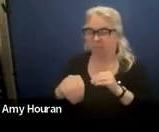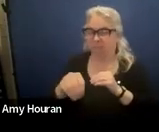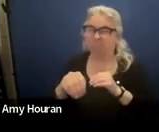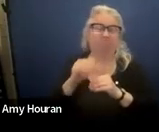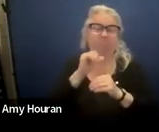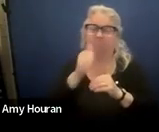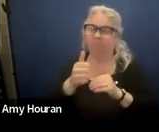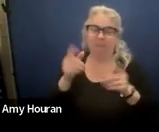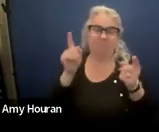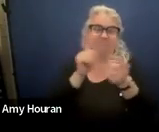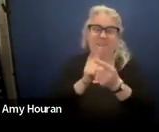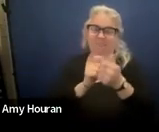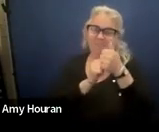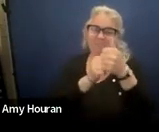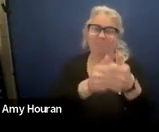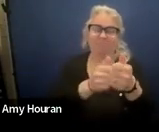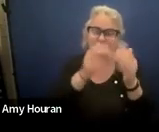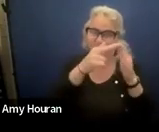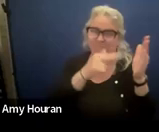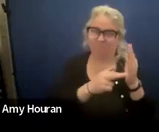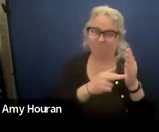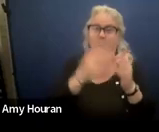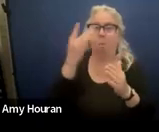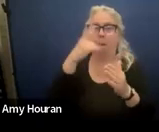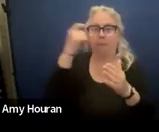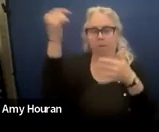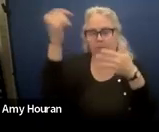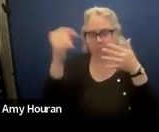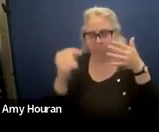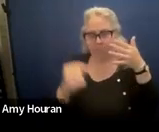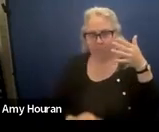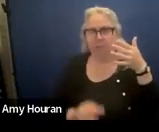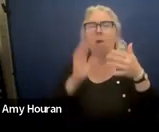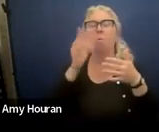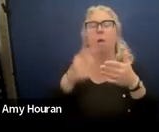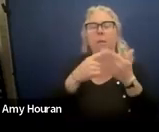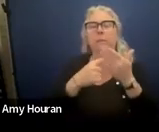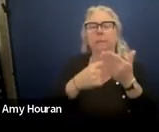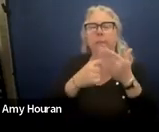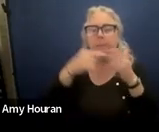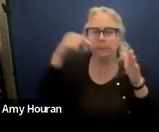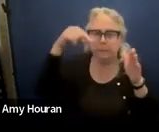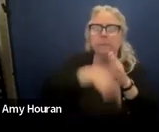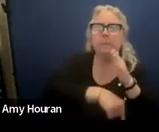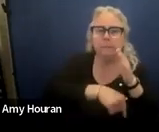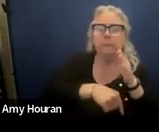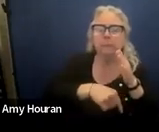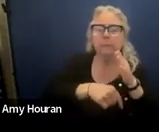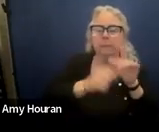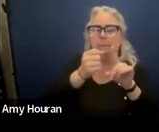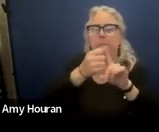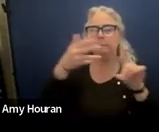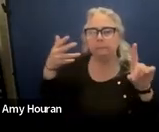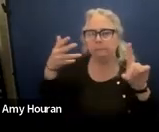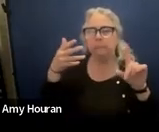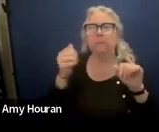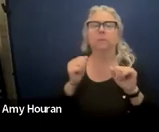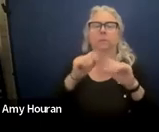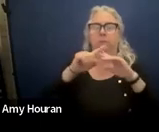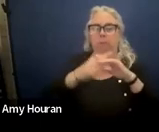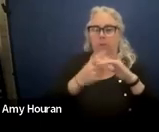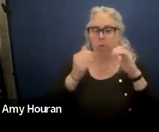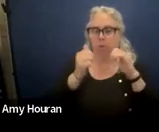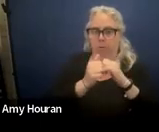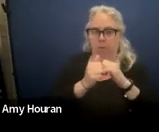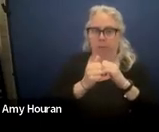compliance because of the following things so um we'll go into these in depth but um starting with